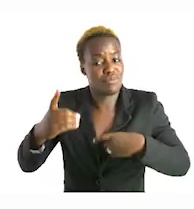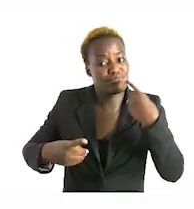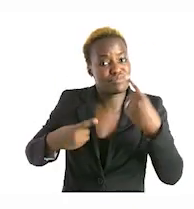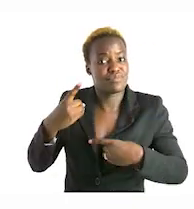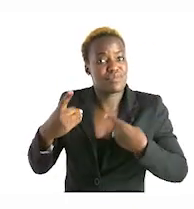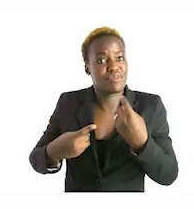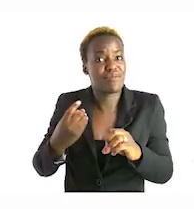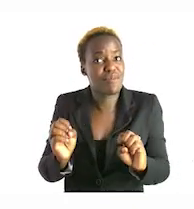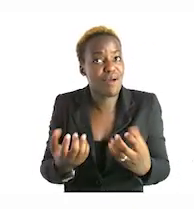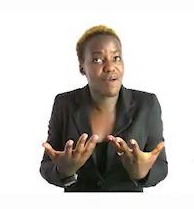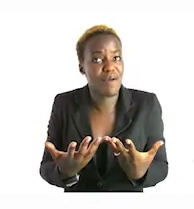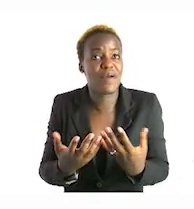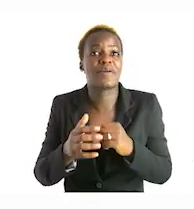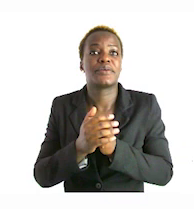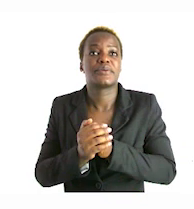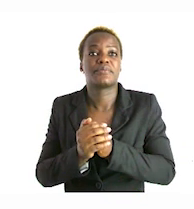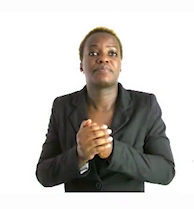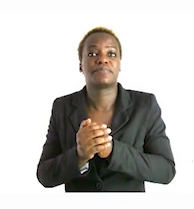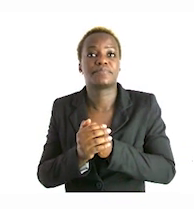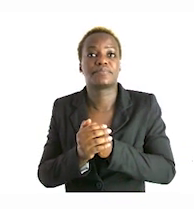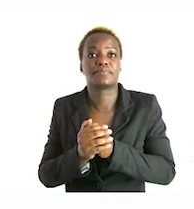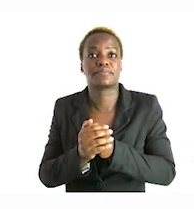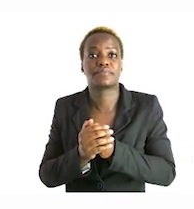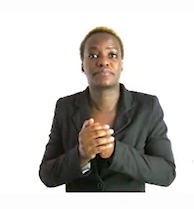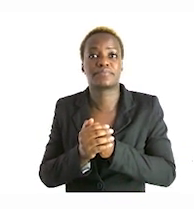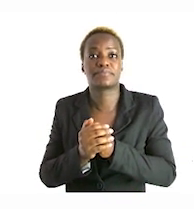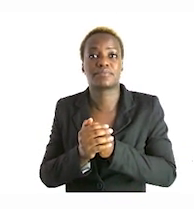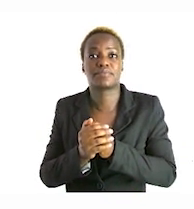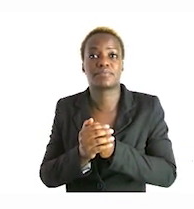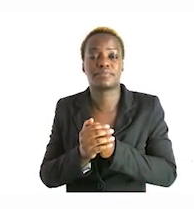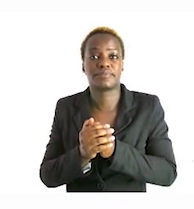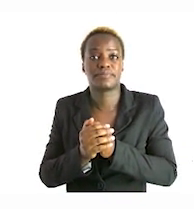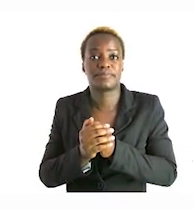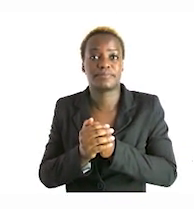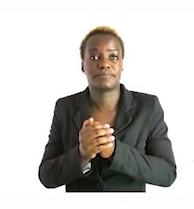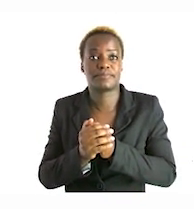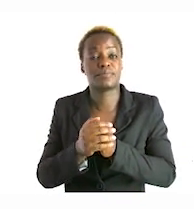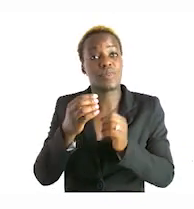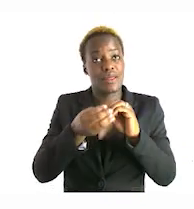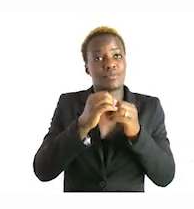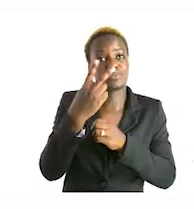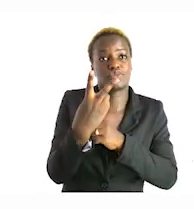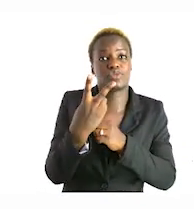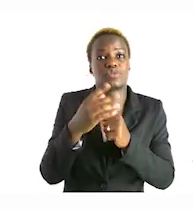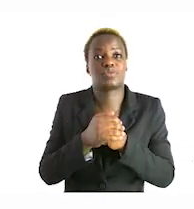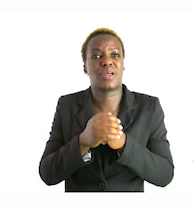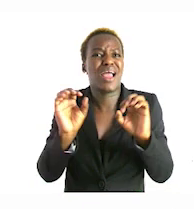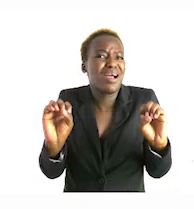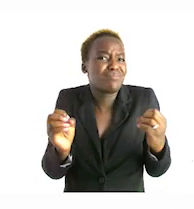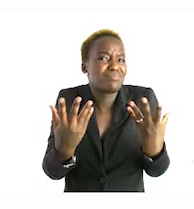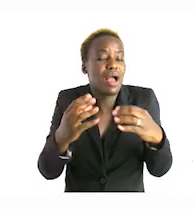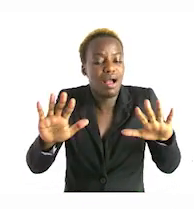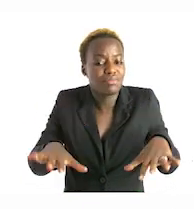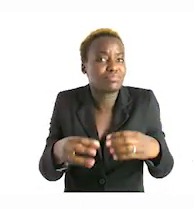spend and then you write the amount that you spend on drama number two how much money